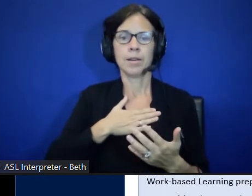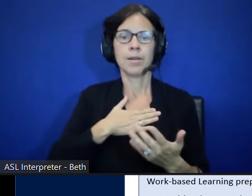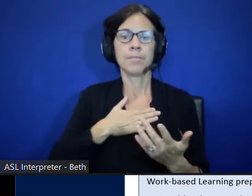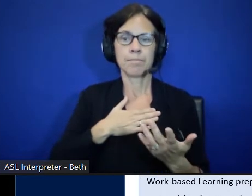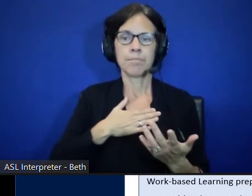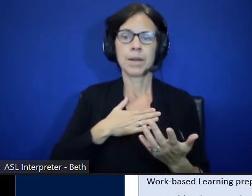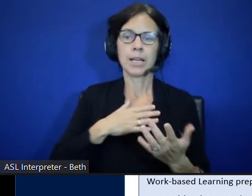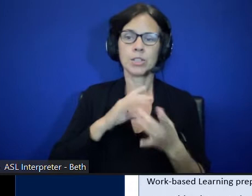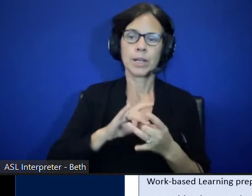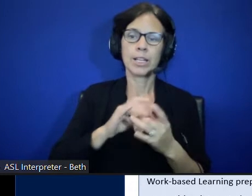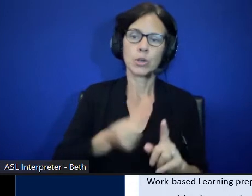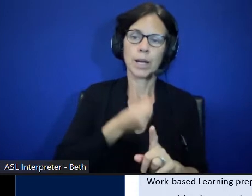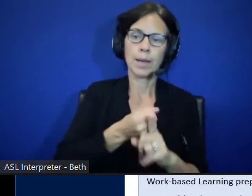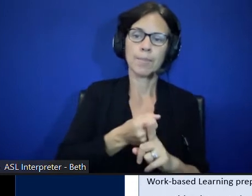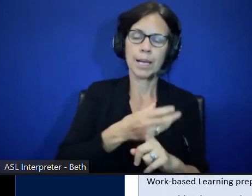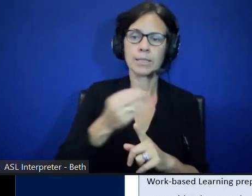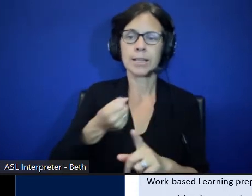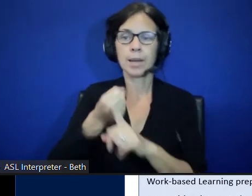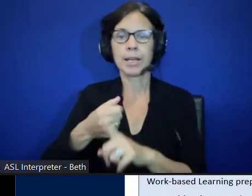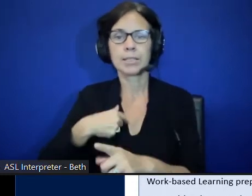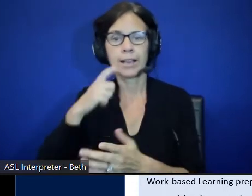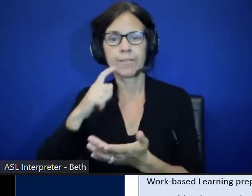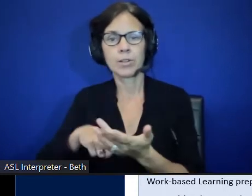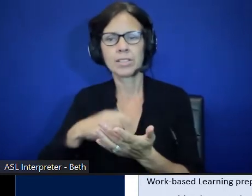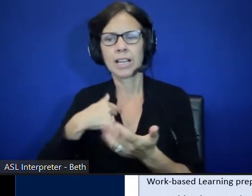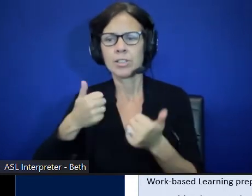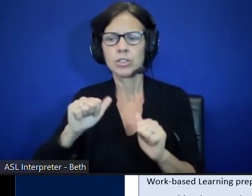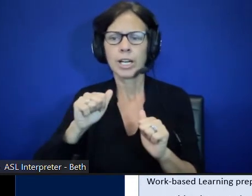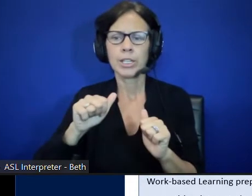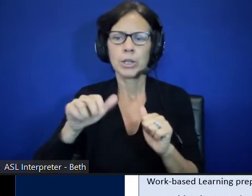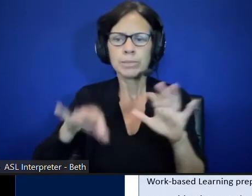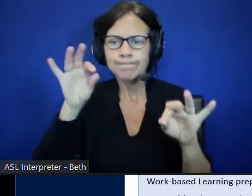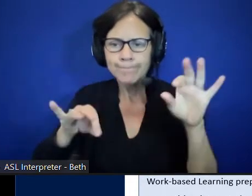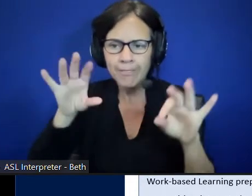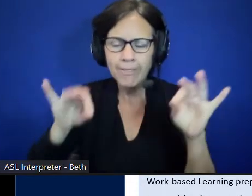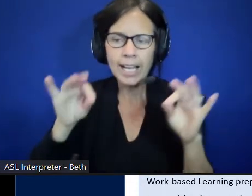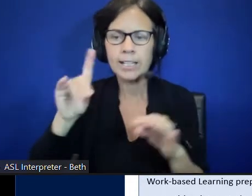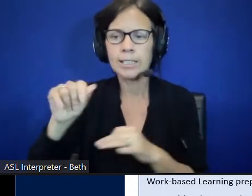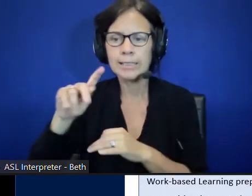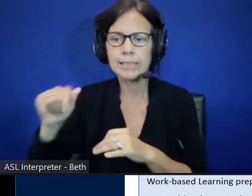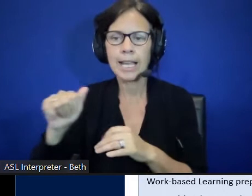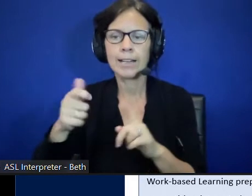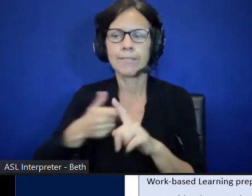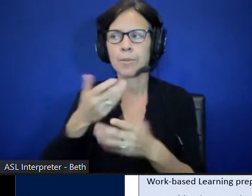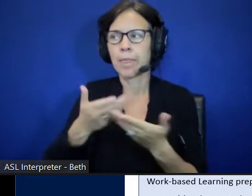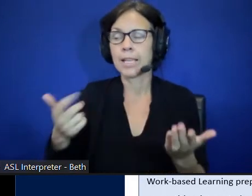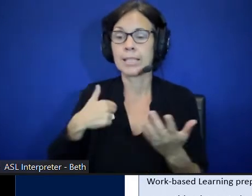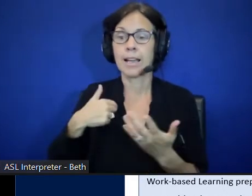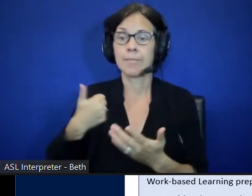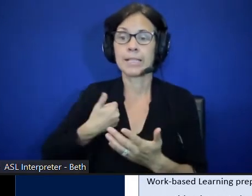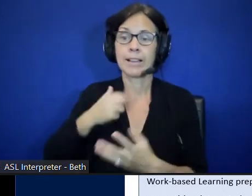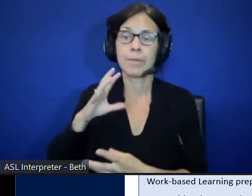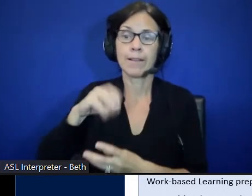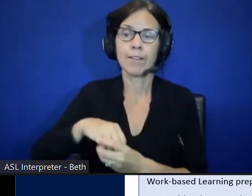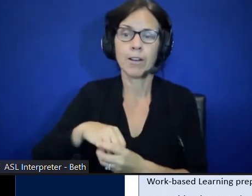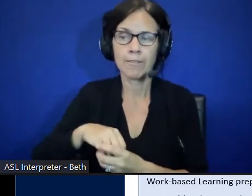seen, and I was trying to dig up some data from what I've actually participated in. And unfortunately there wasn't